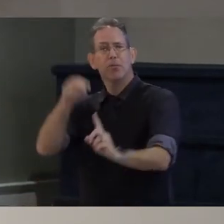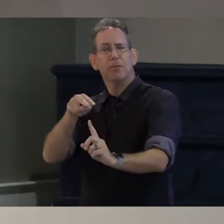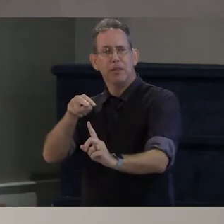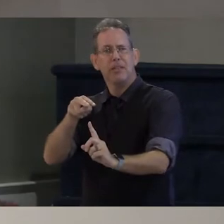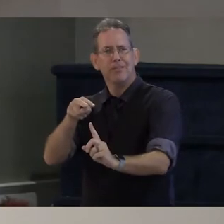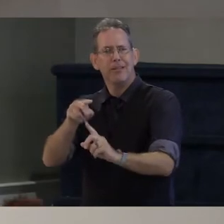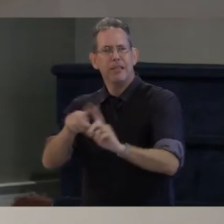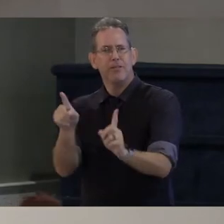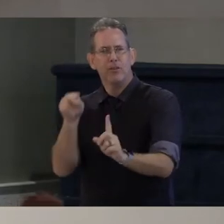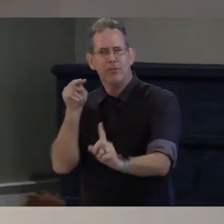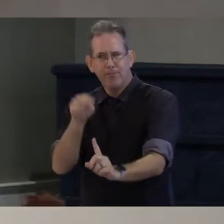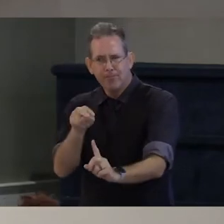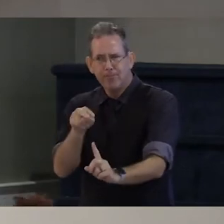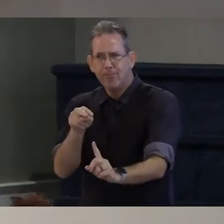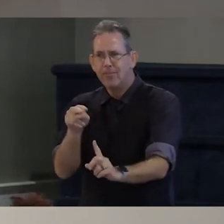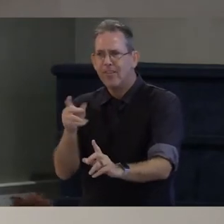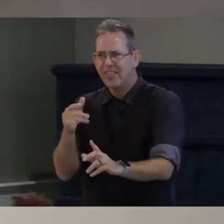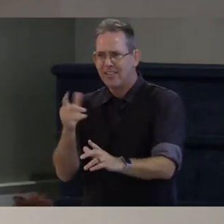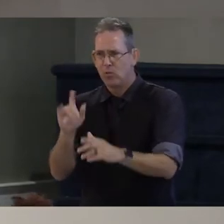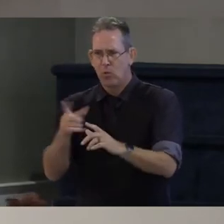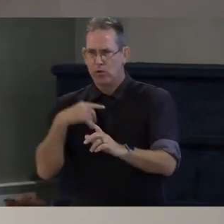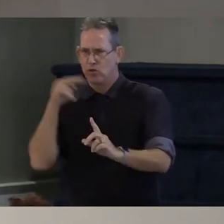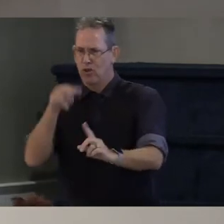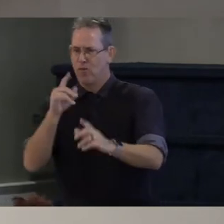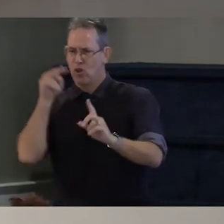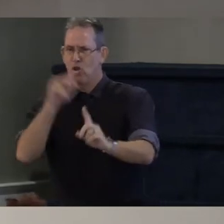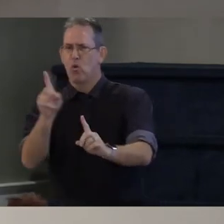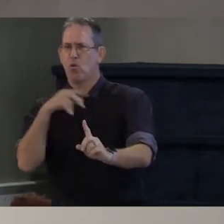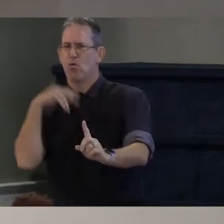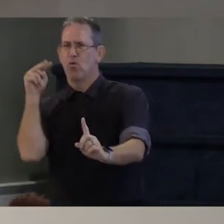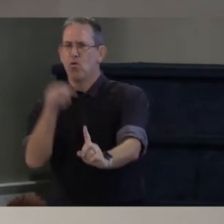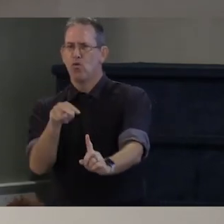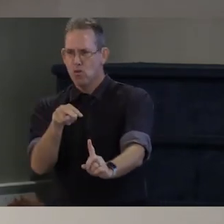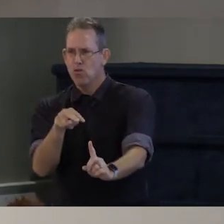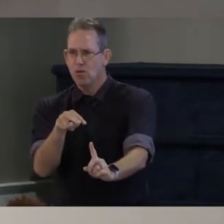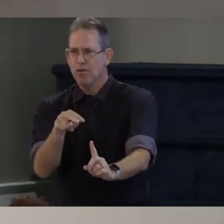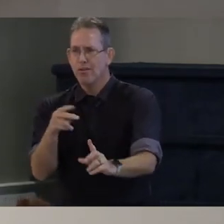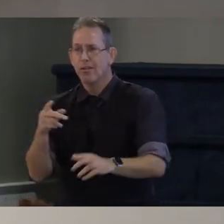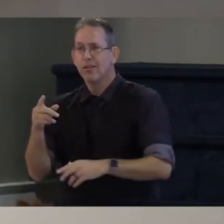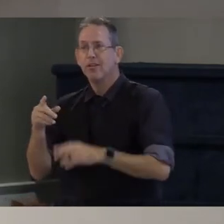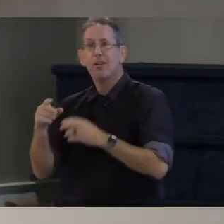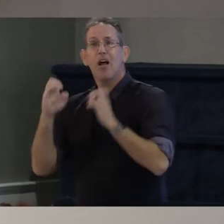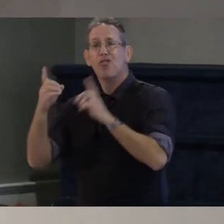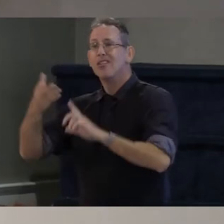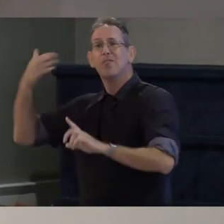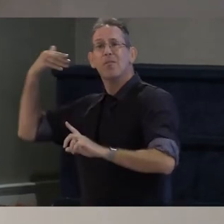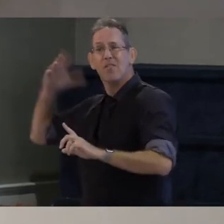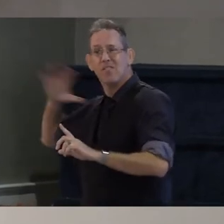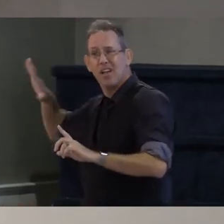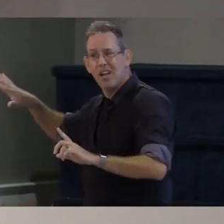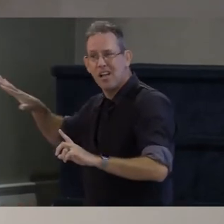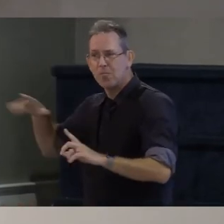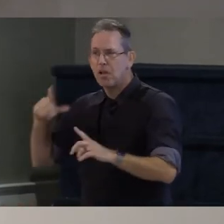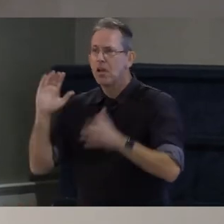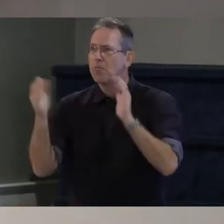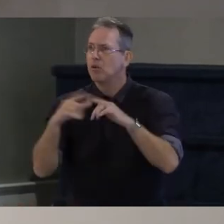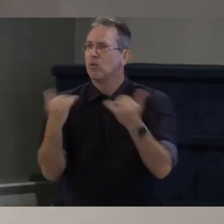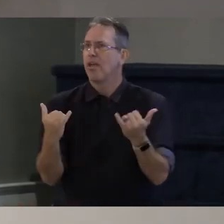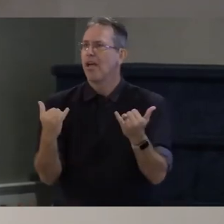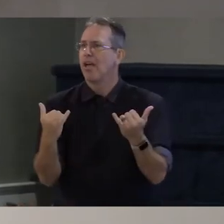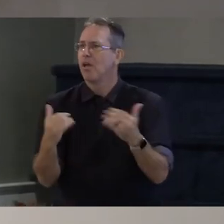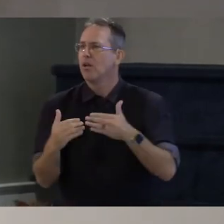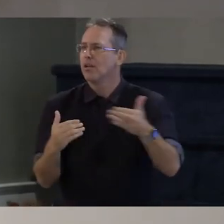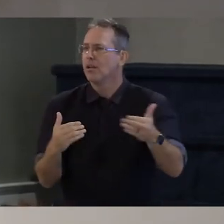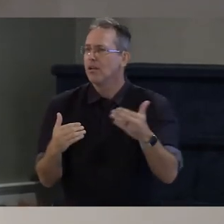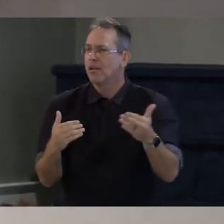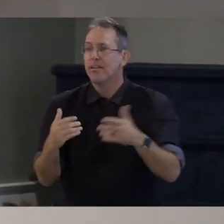difference we're creating as what public education was to what became before it which was children working in mines and in factories